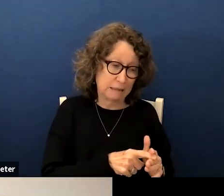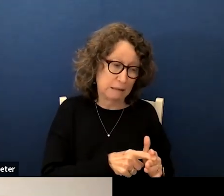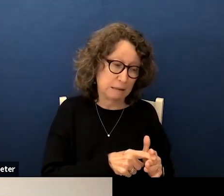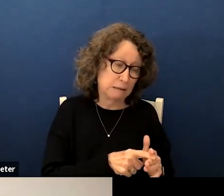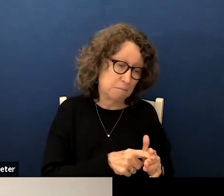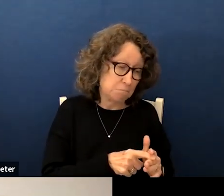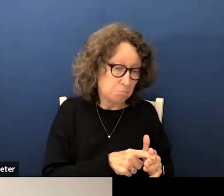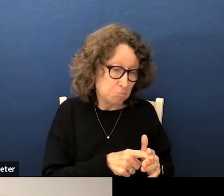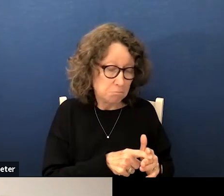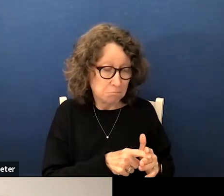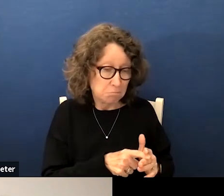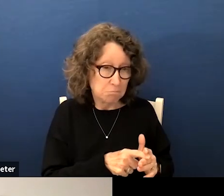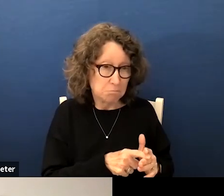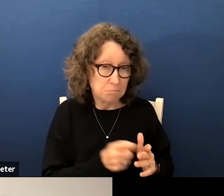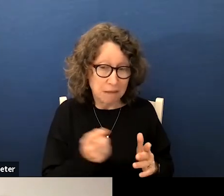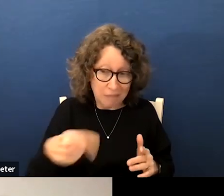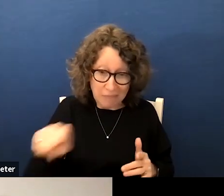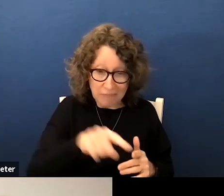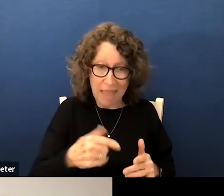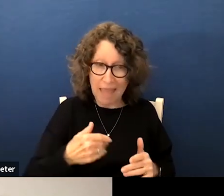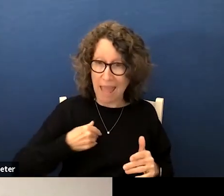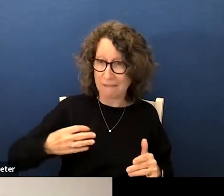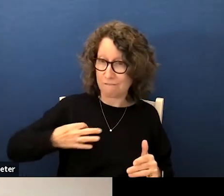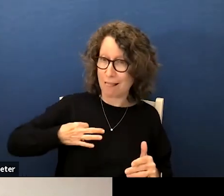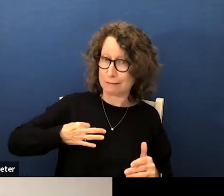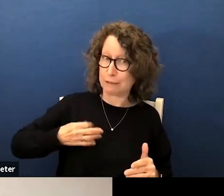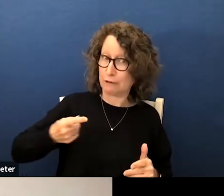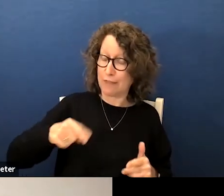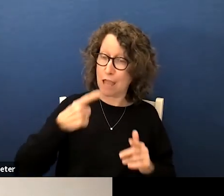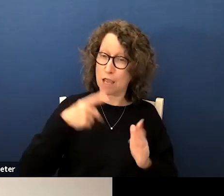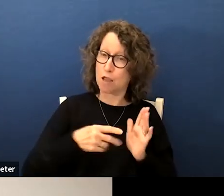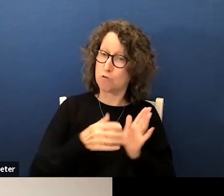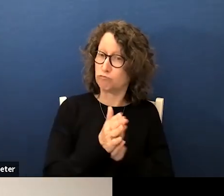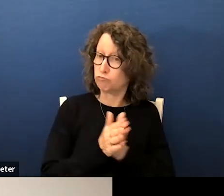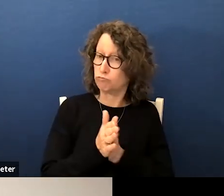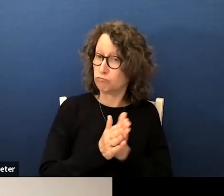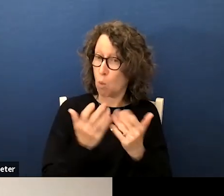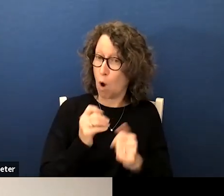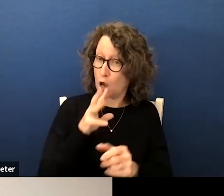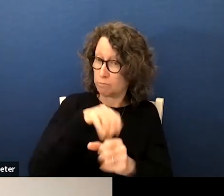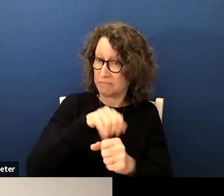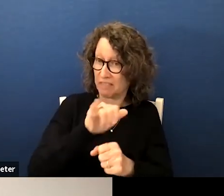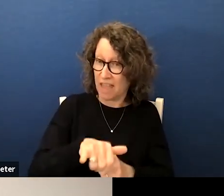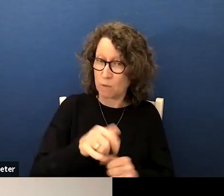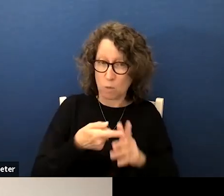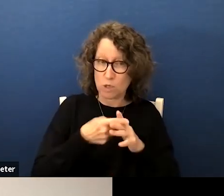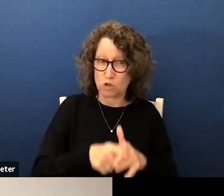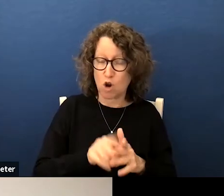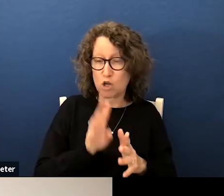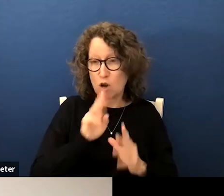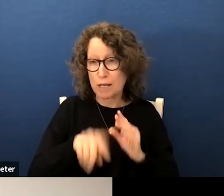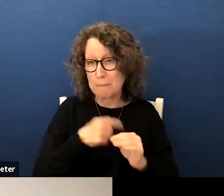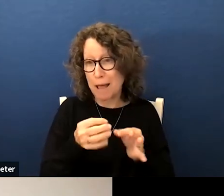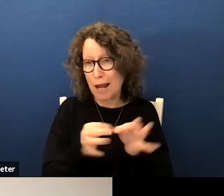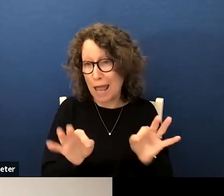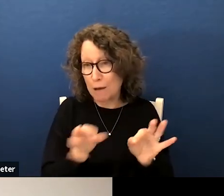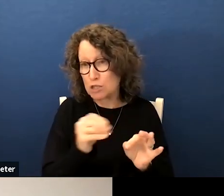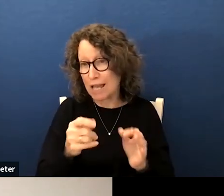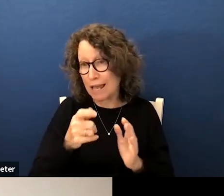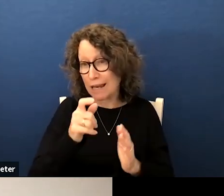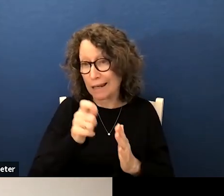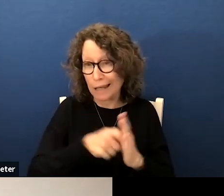you know we we they had volunteer they they showed interest in being part of this when we started talking about language and literacy